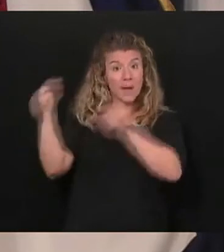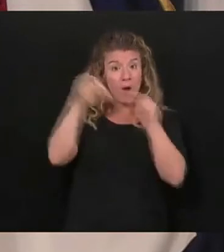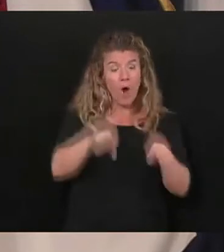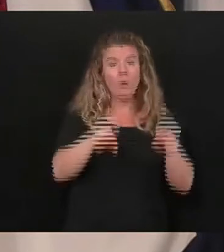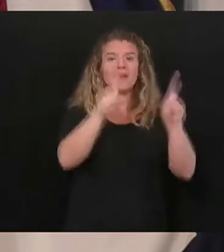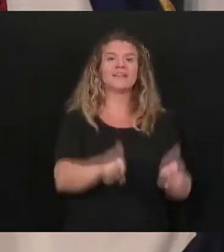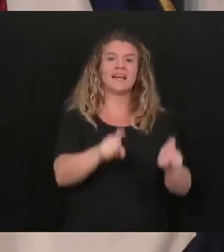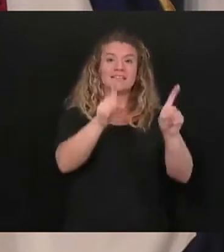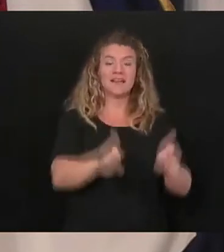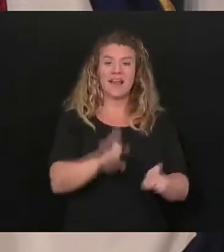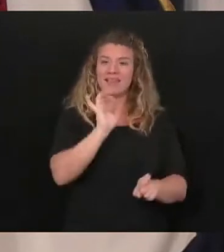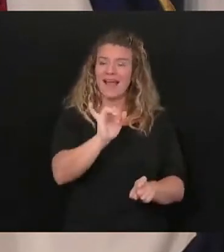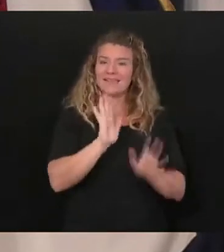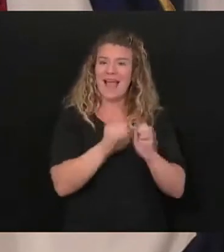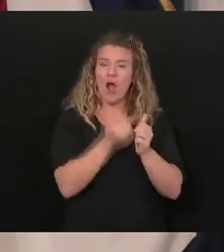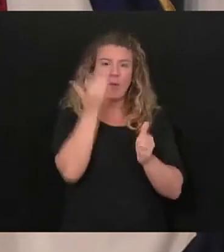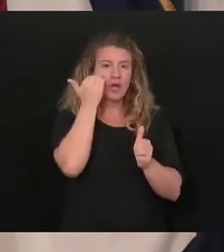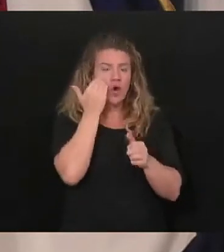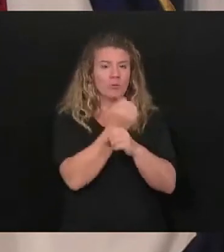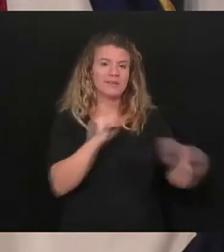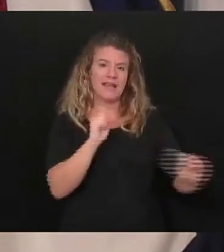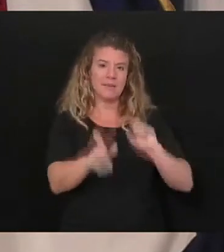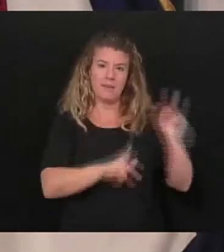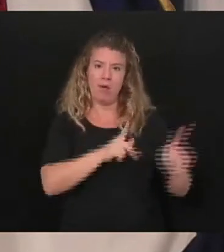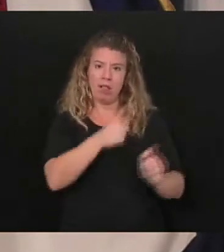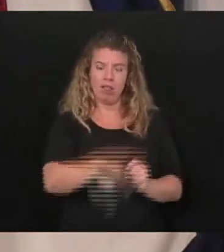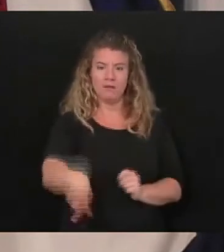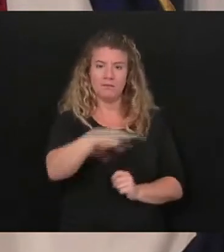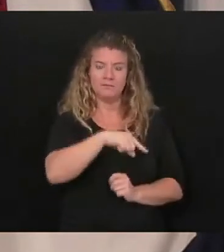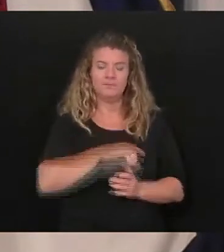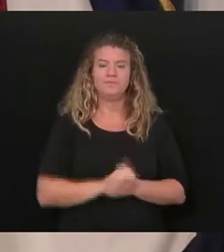can make things better and better protect all of us.